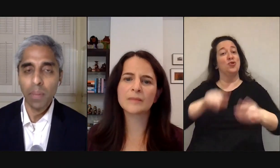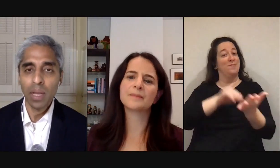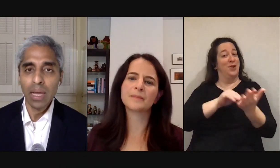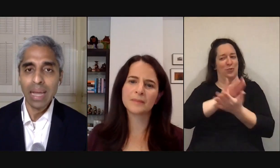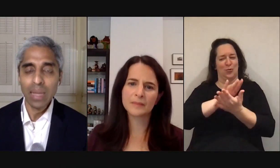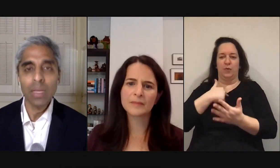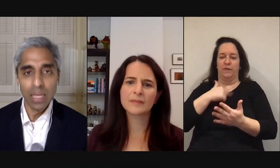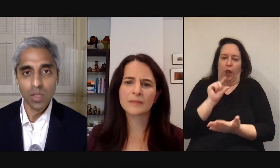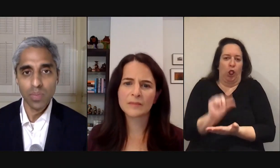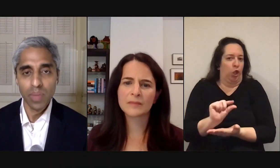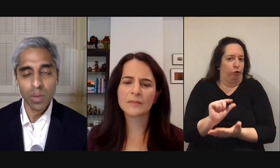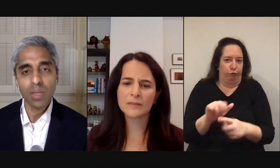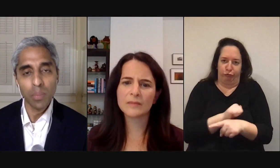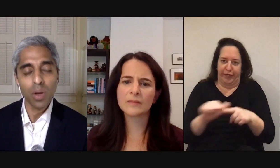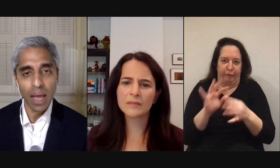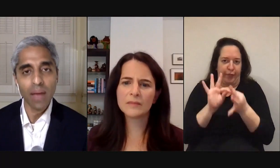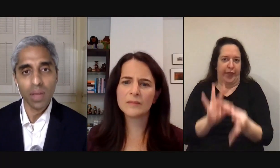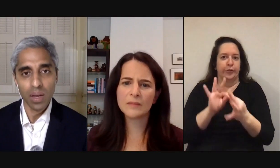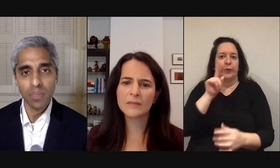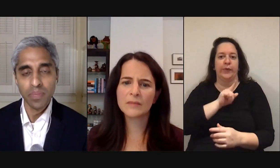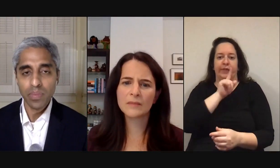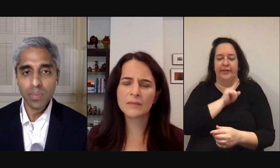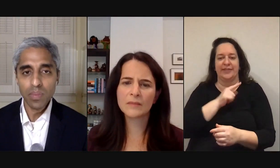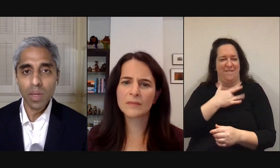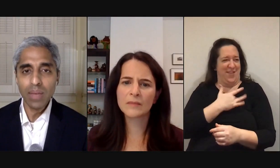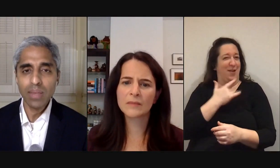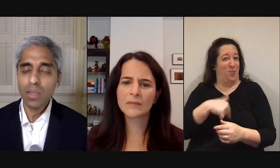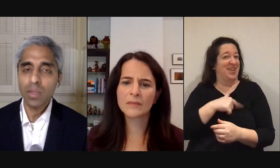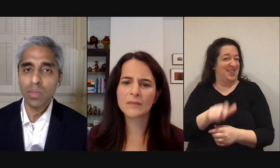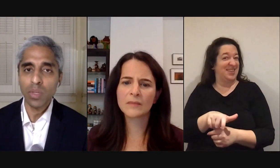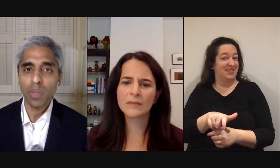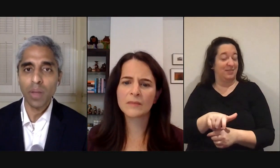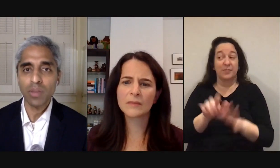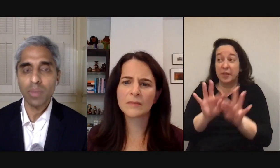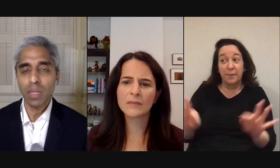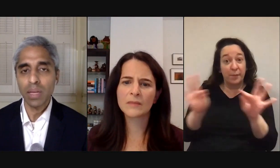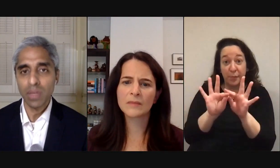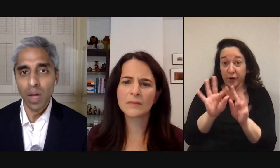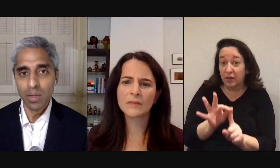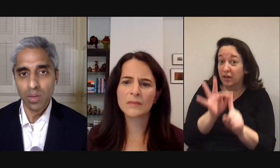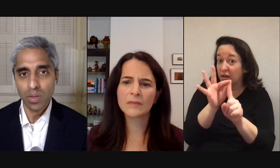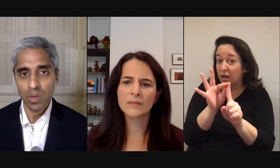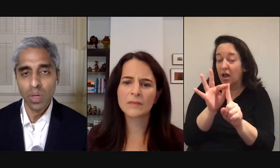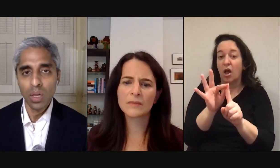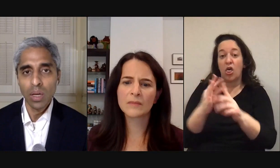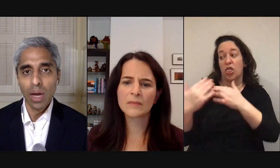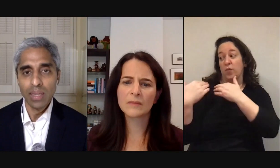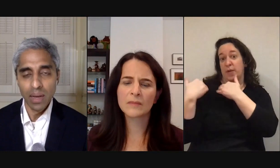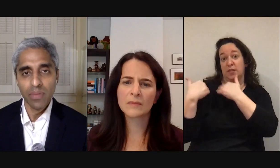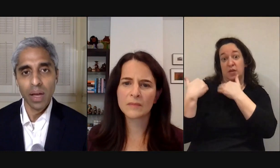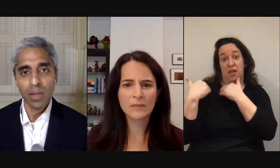um but i think we need to now there's an important caveat here is it the responsibility of a doctor to